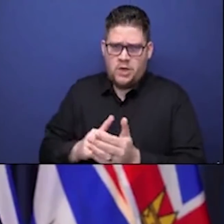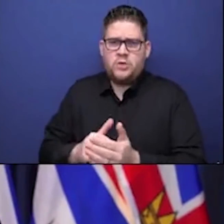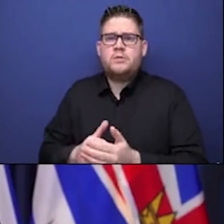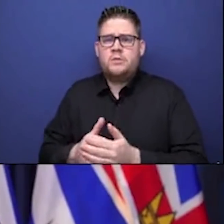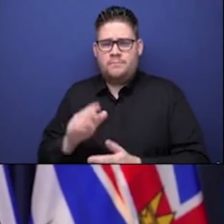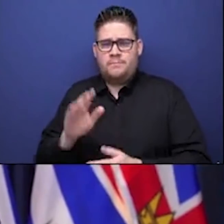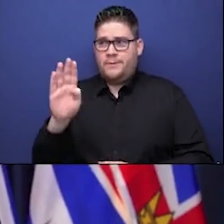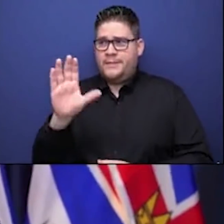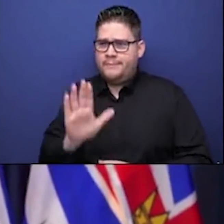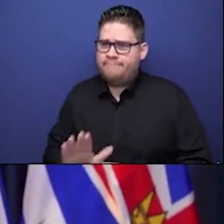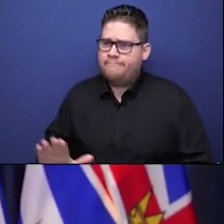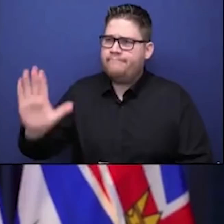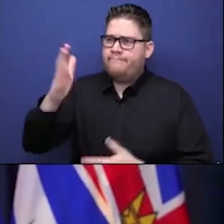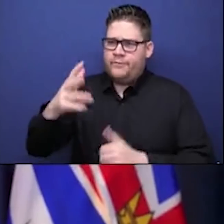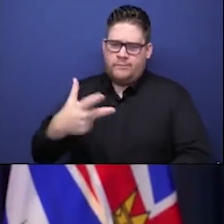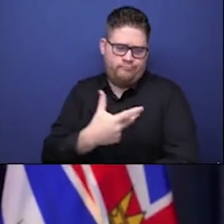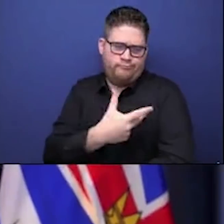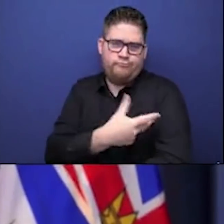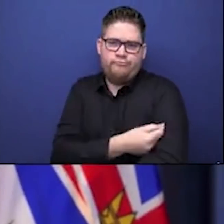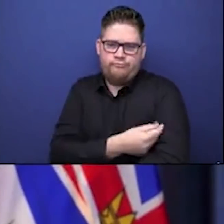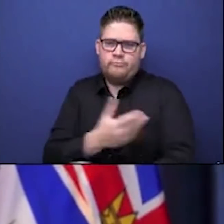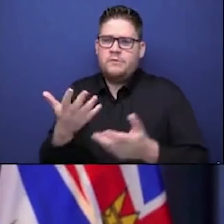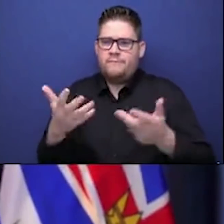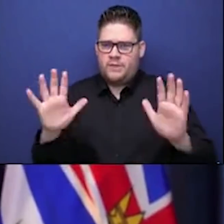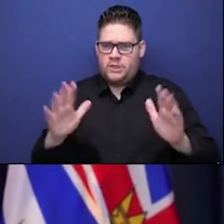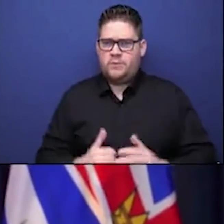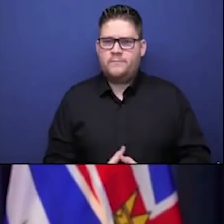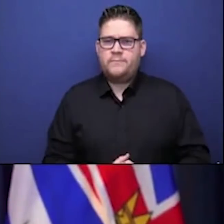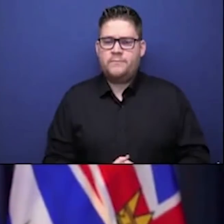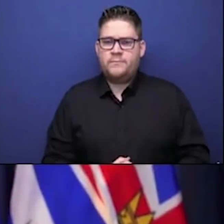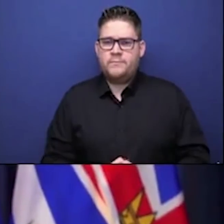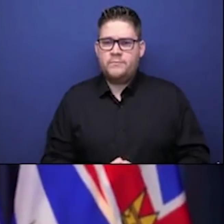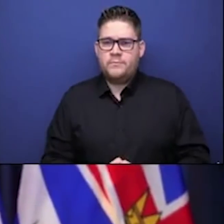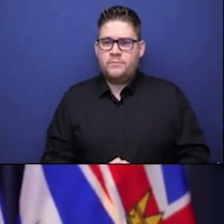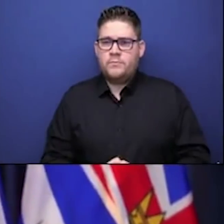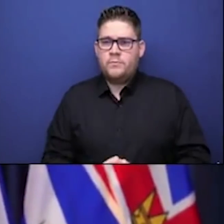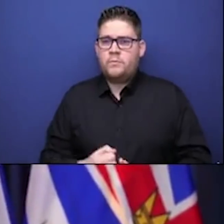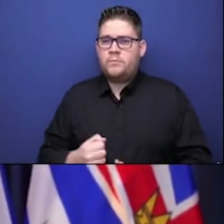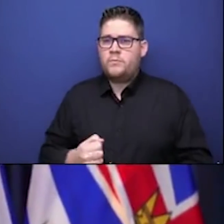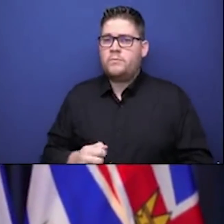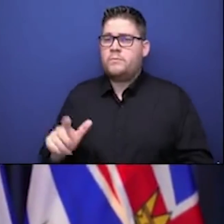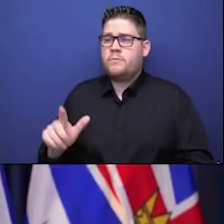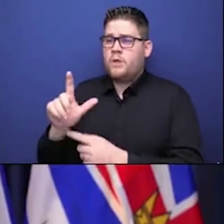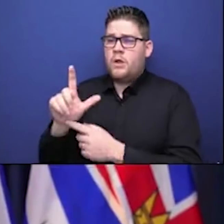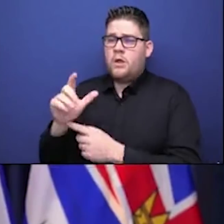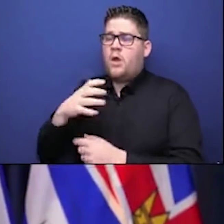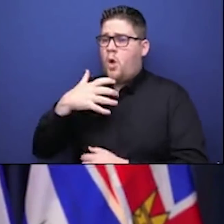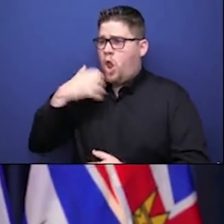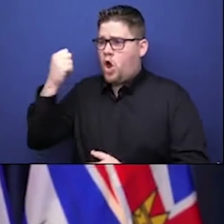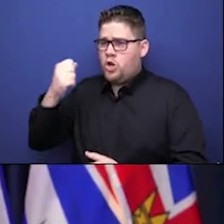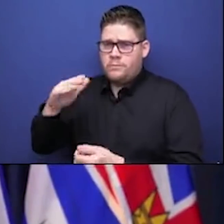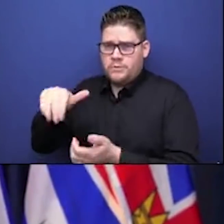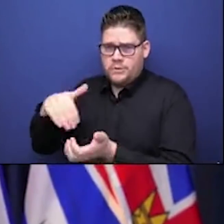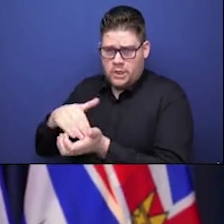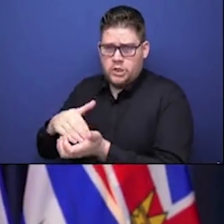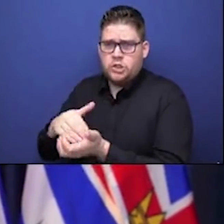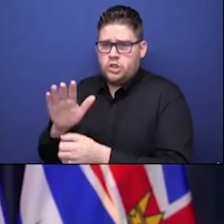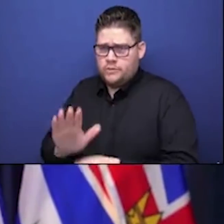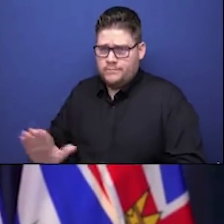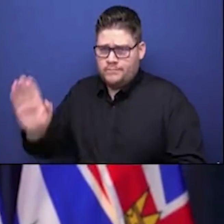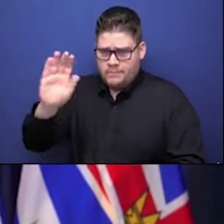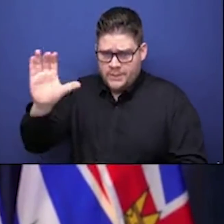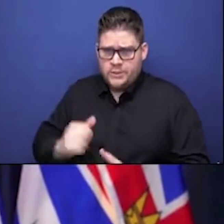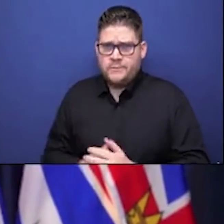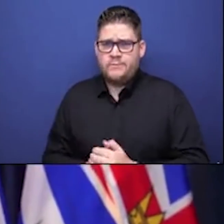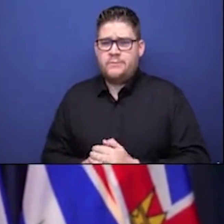people in rural and remote indigenous communities, as well as health care workers that focus on COVID-19 patients. That's